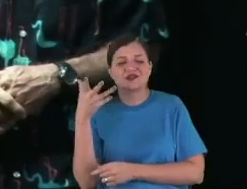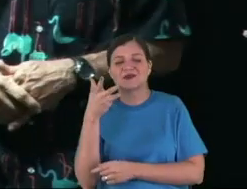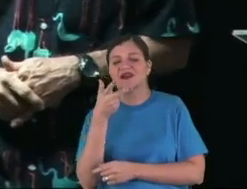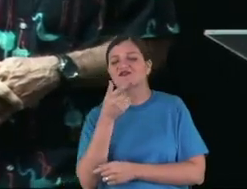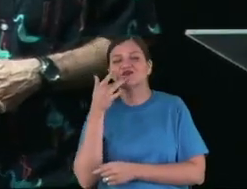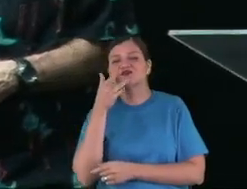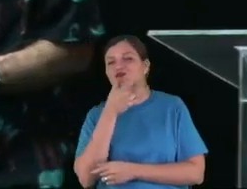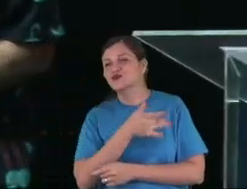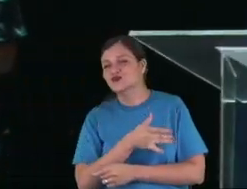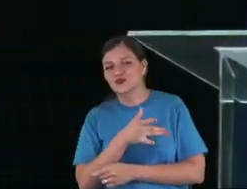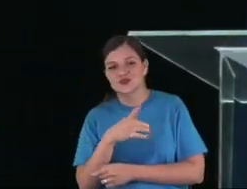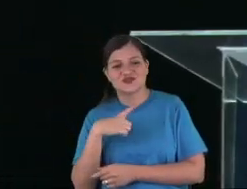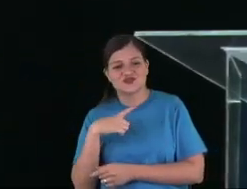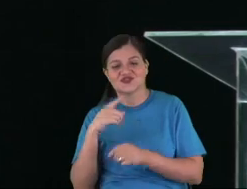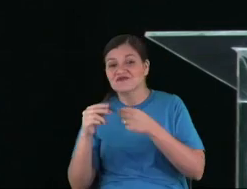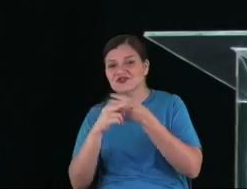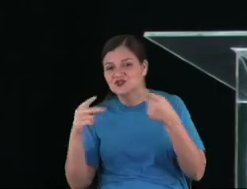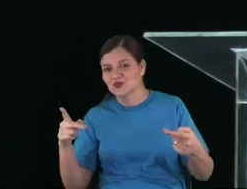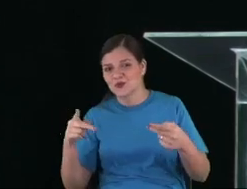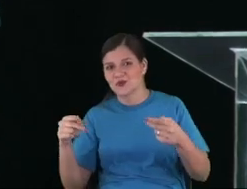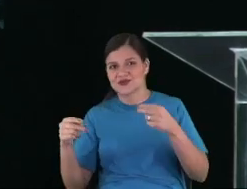McDonald's, like fast food.